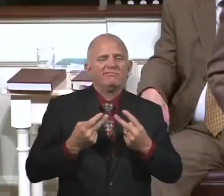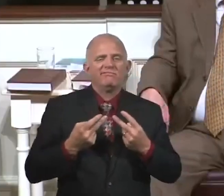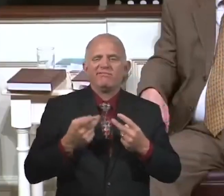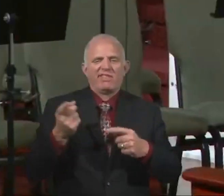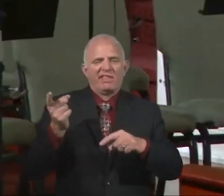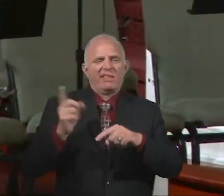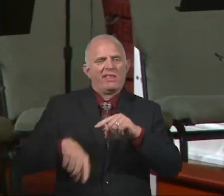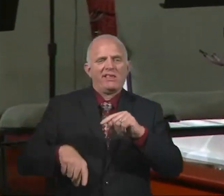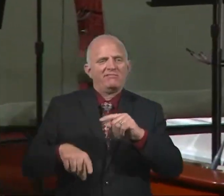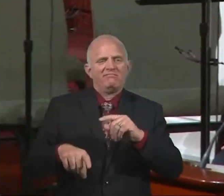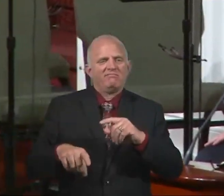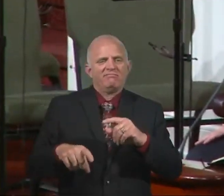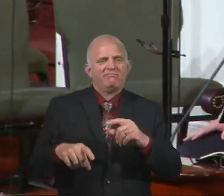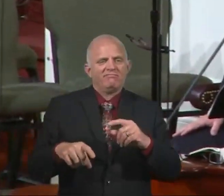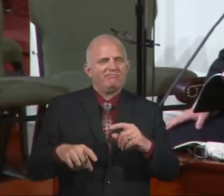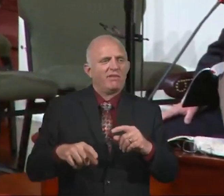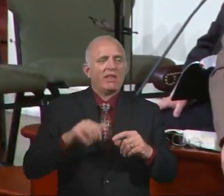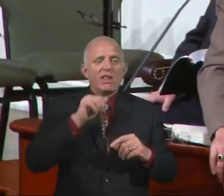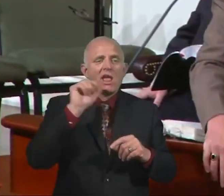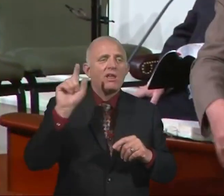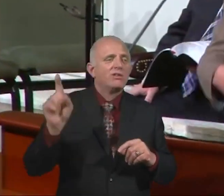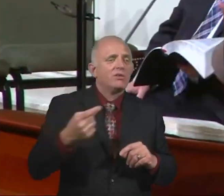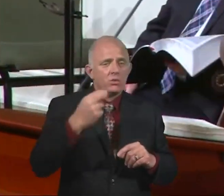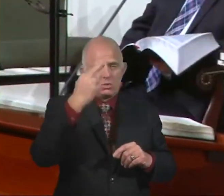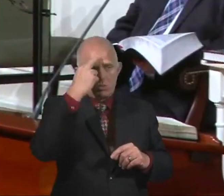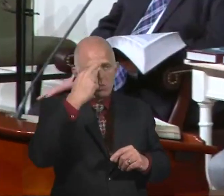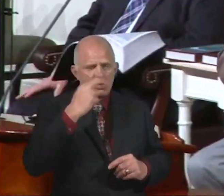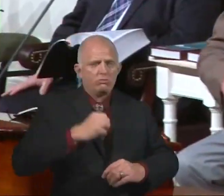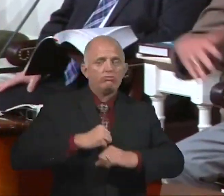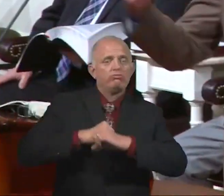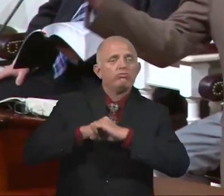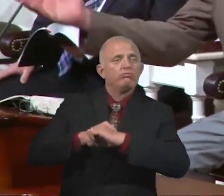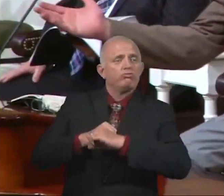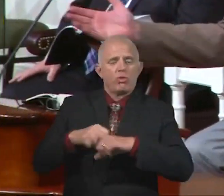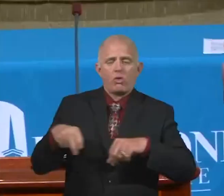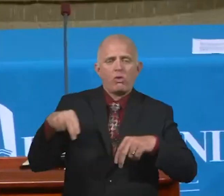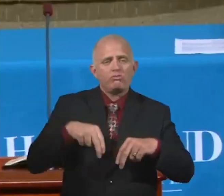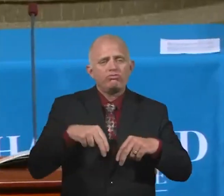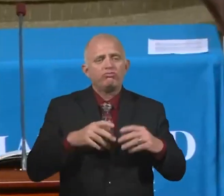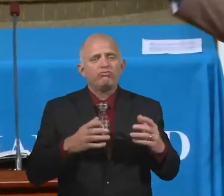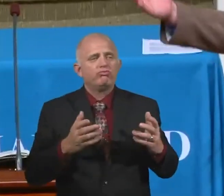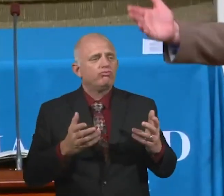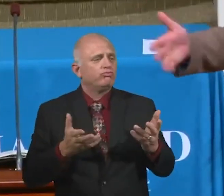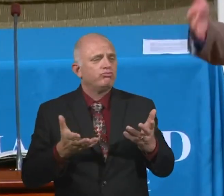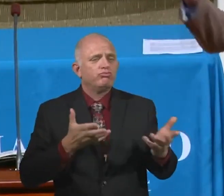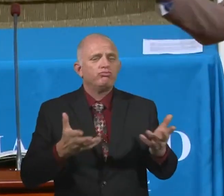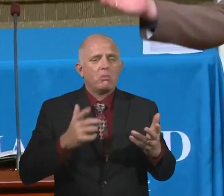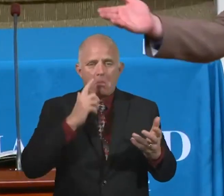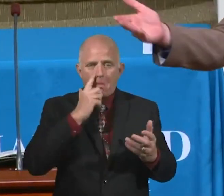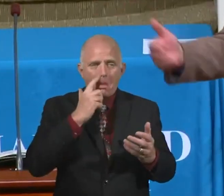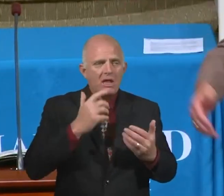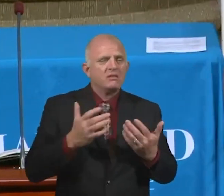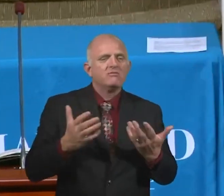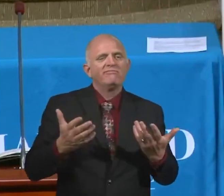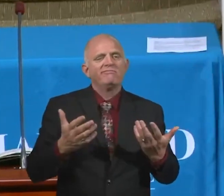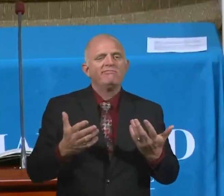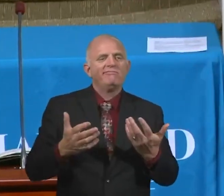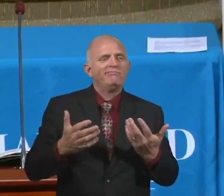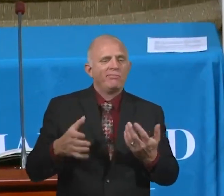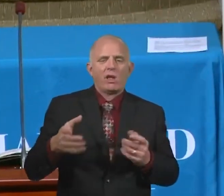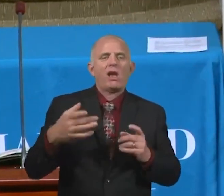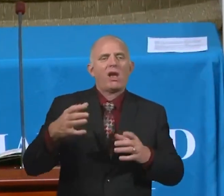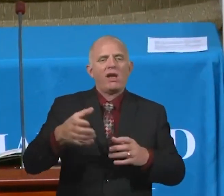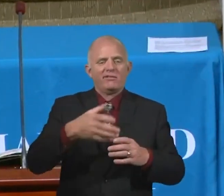a Roman soldier across the room taking care of him and coming in and leaning up his shield and his spear and his sword and